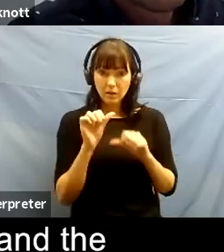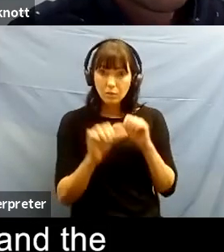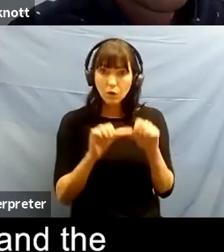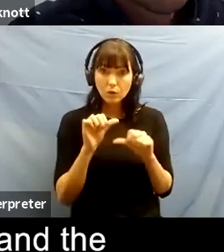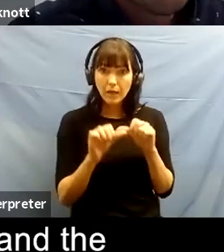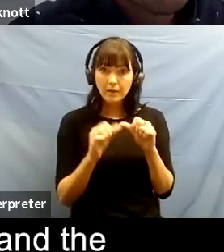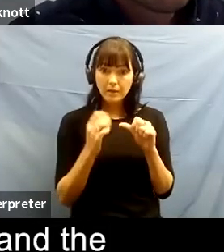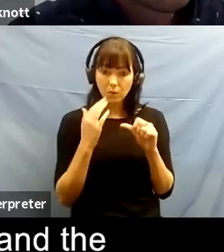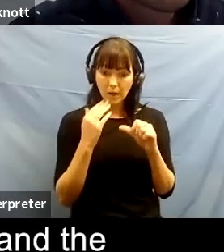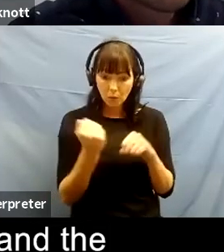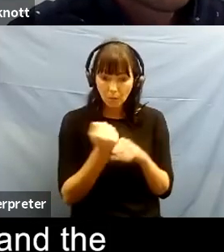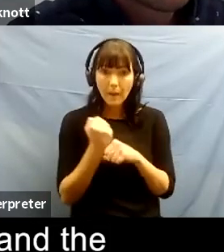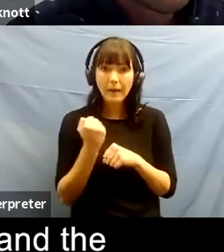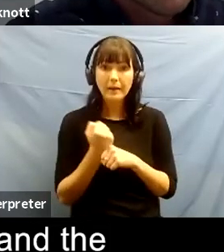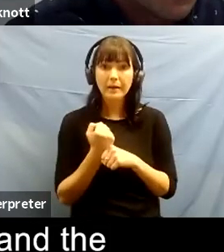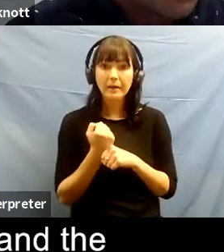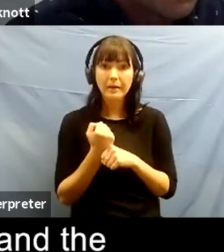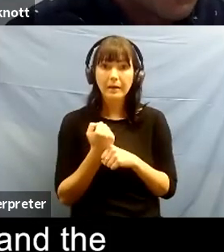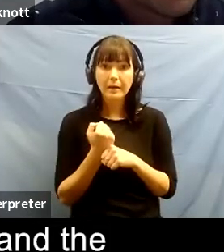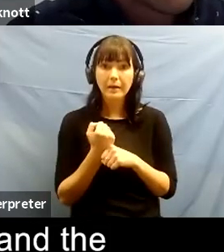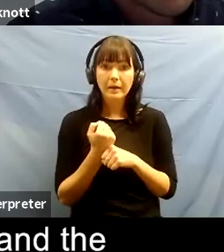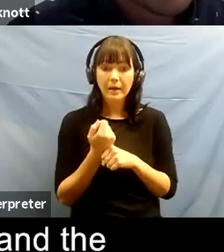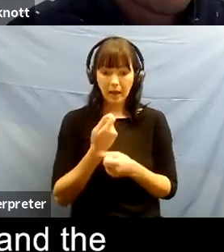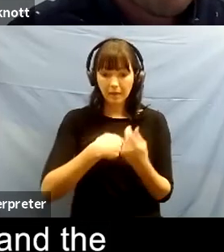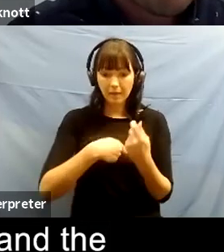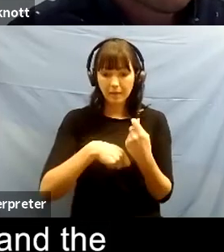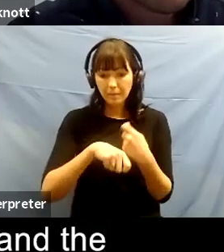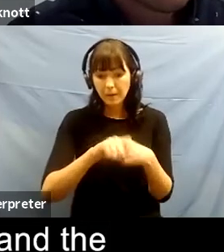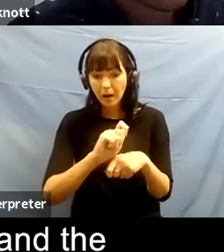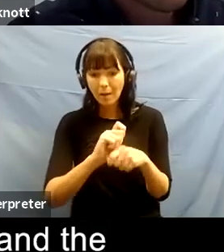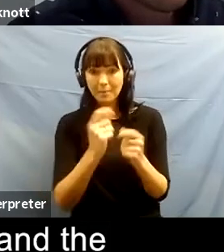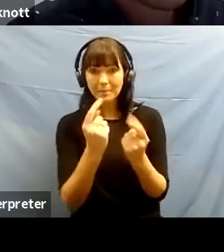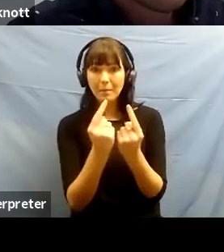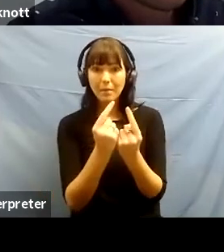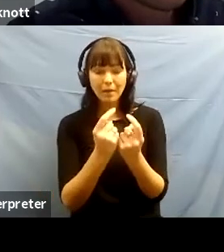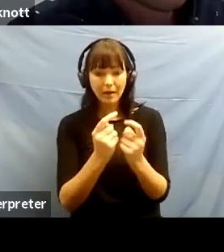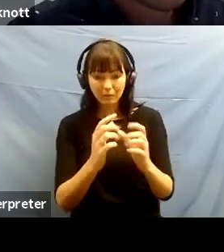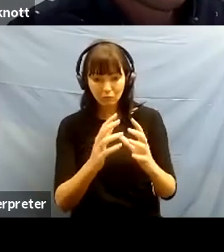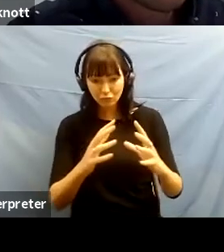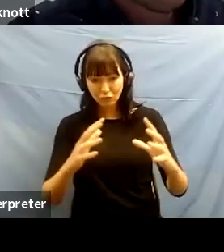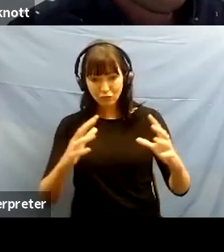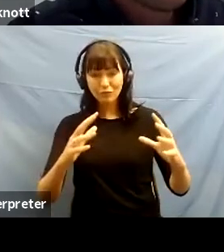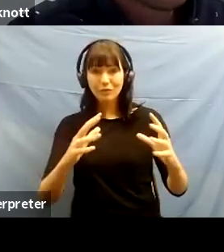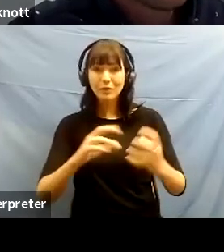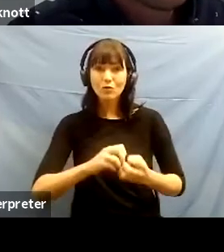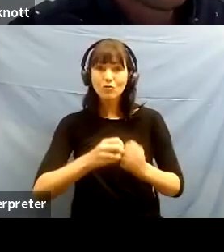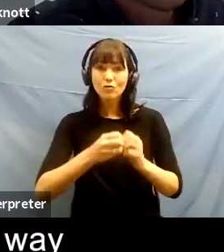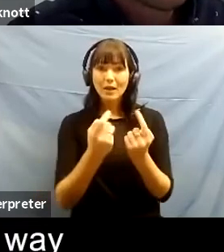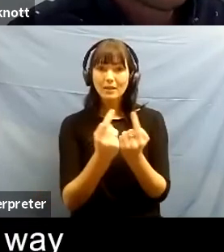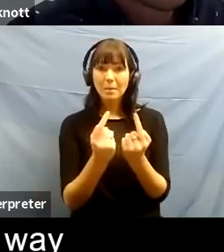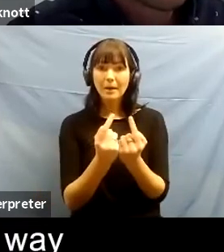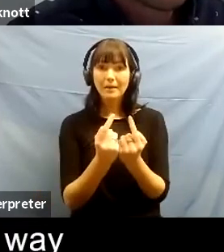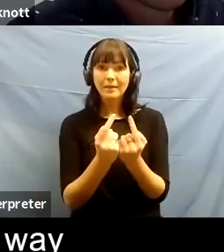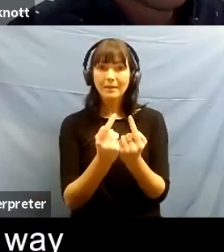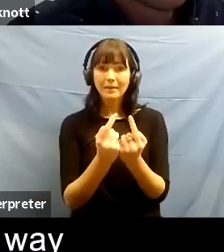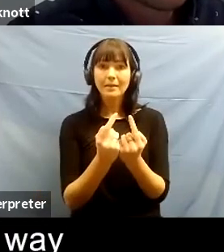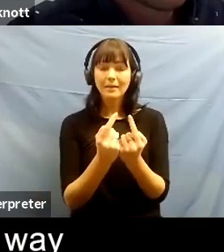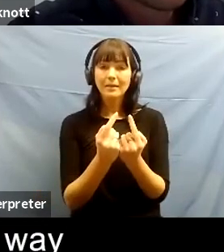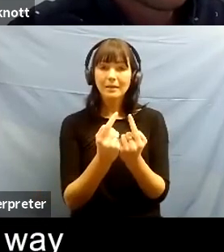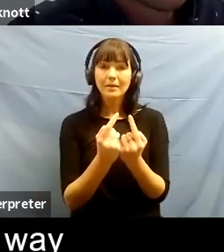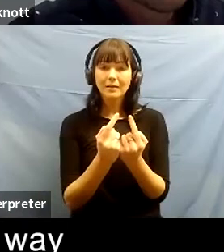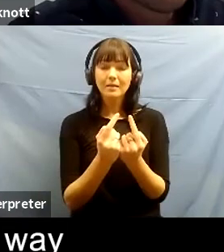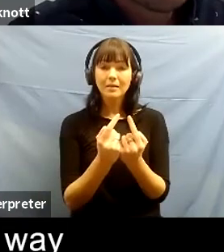making and the becoming of something i mean i i i i do that in